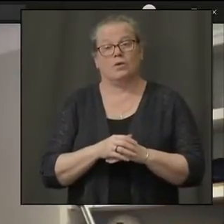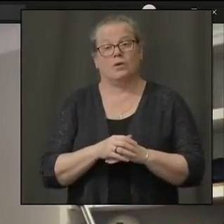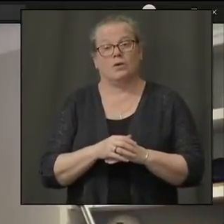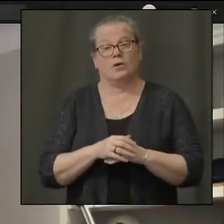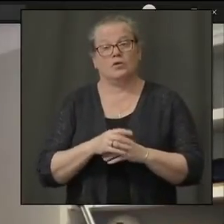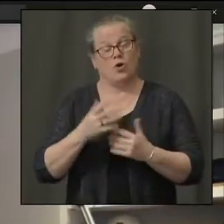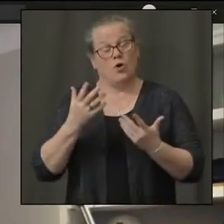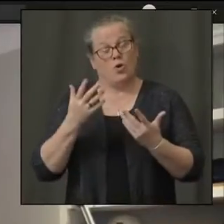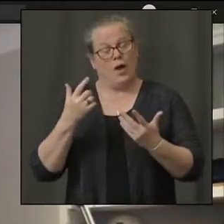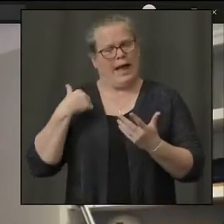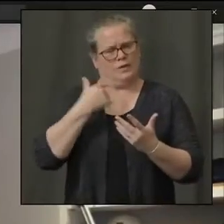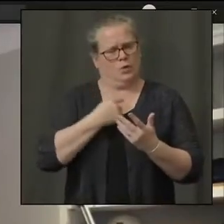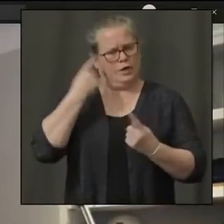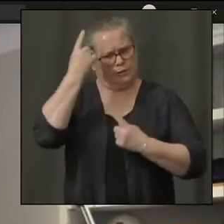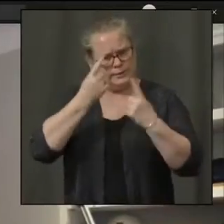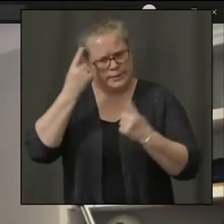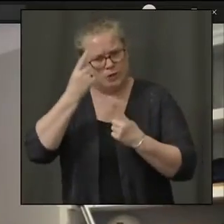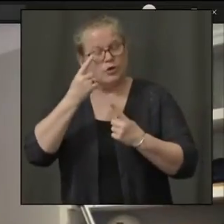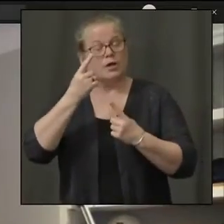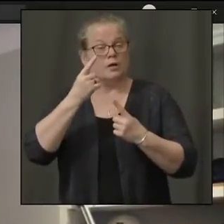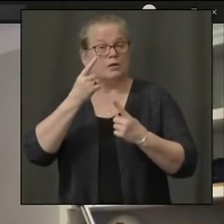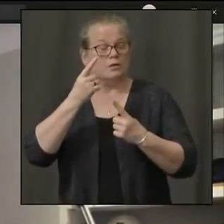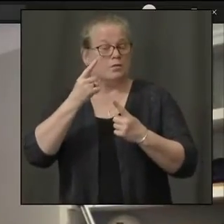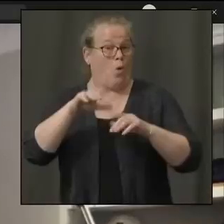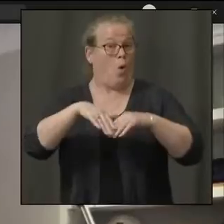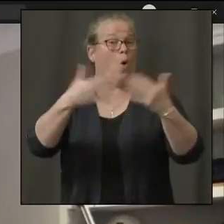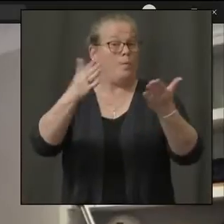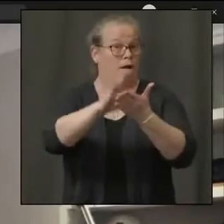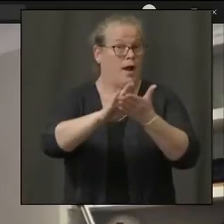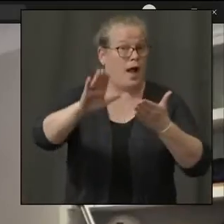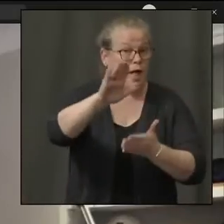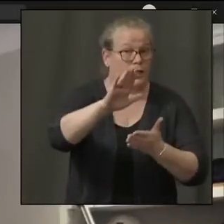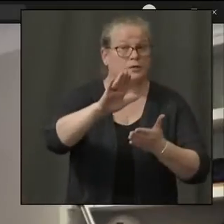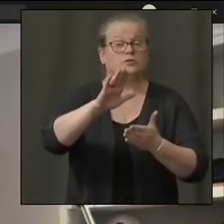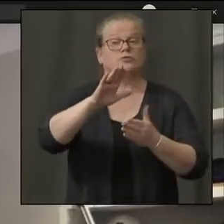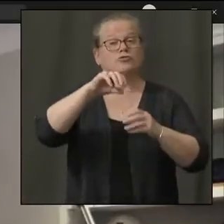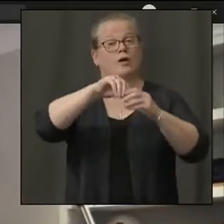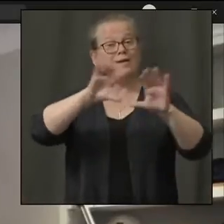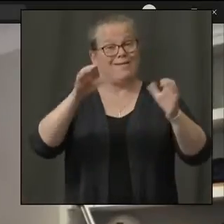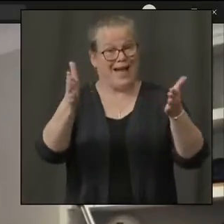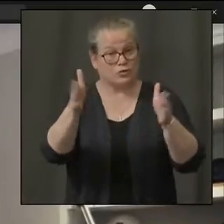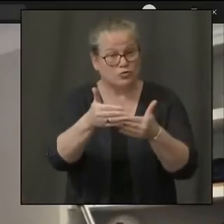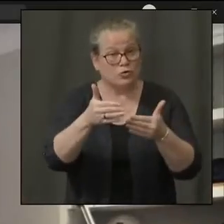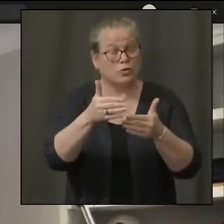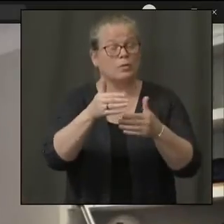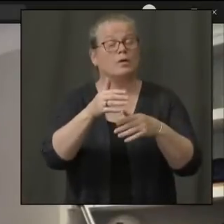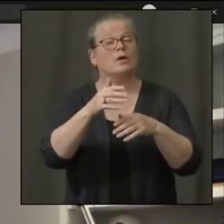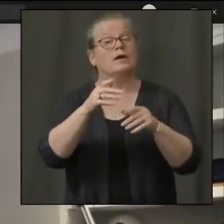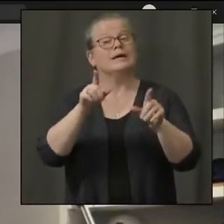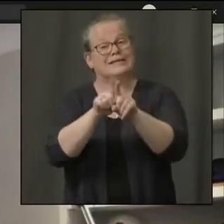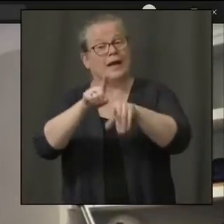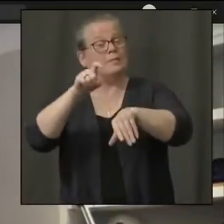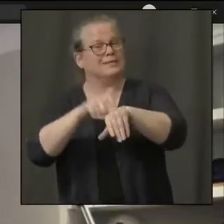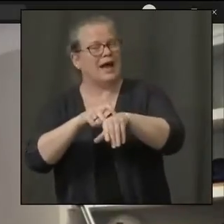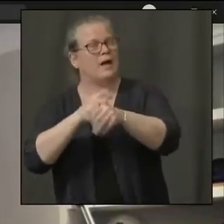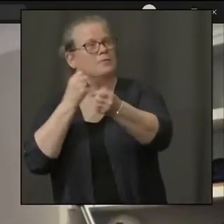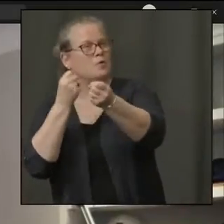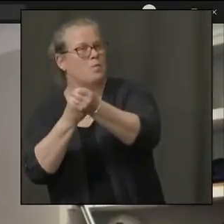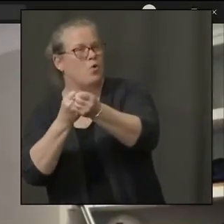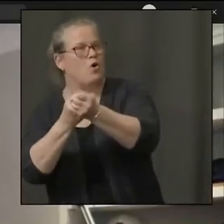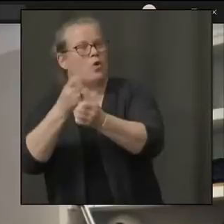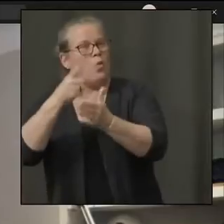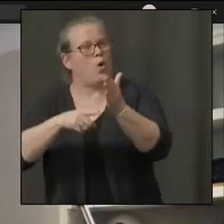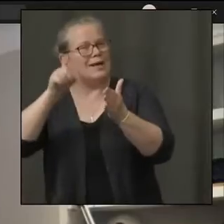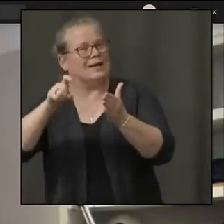teaching, we're also thinking about those kinds of support services that the students will need to thrive. And I